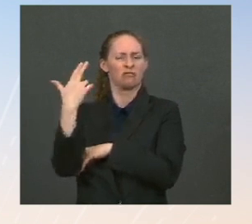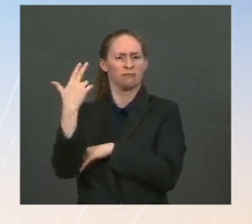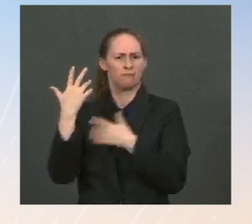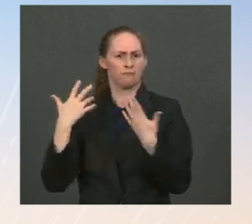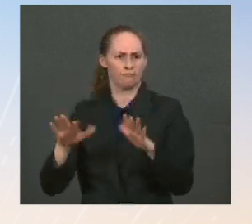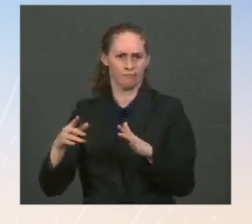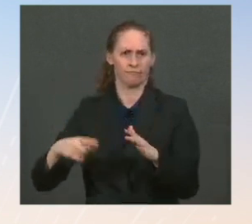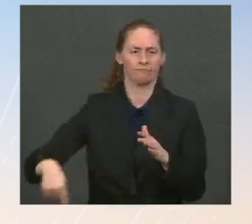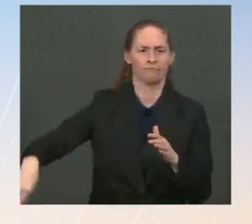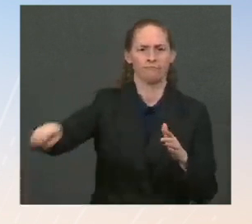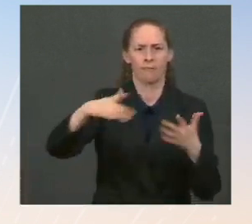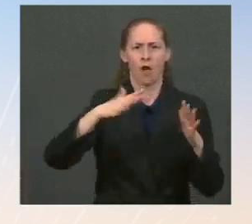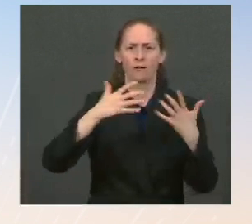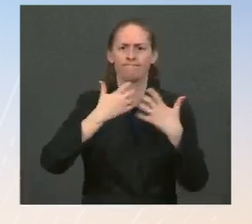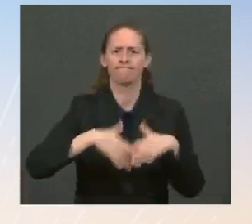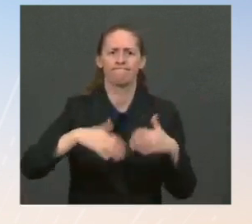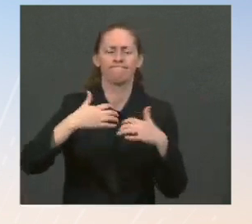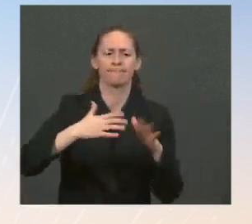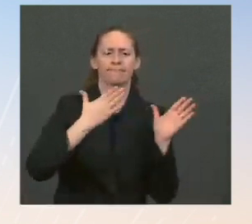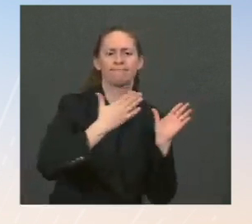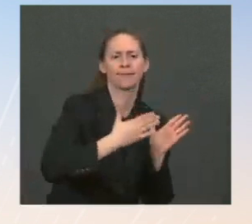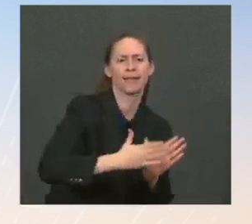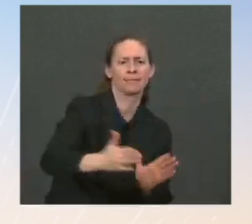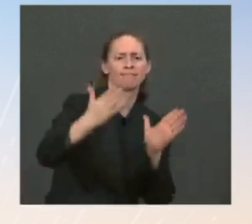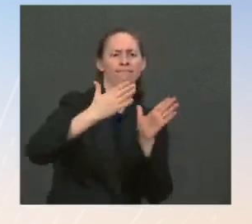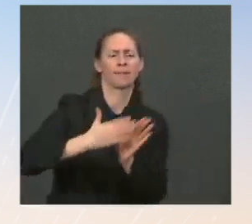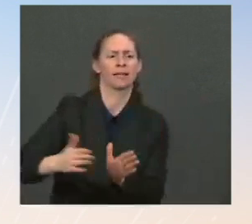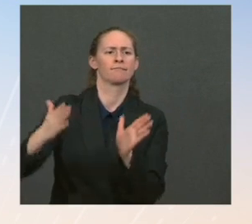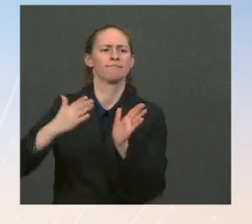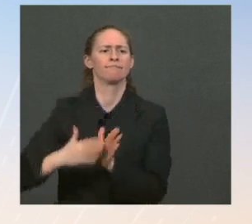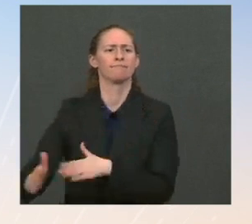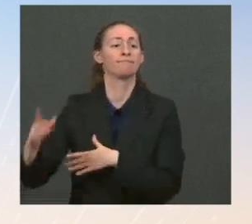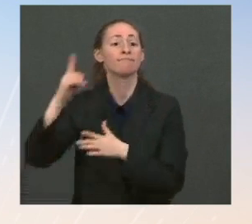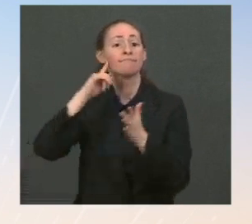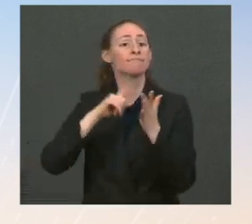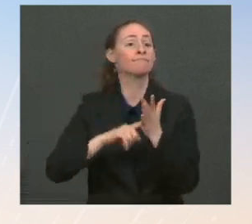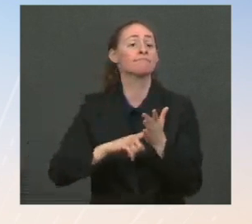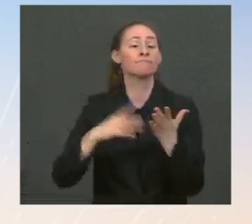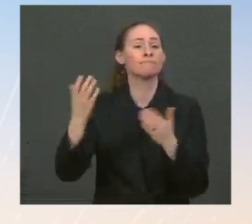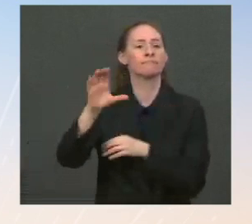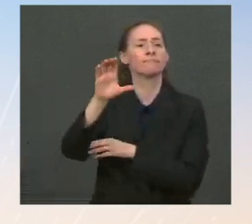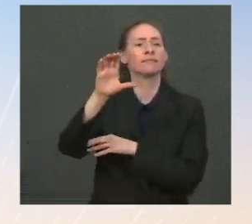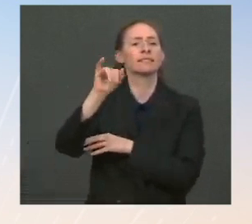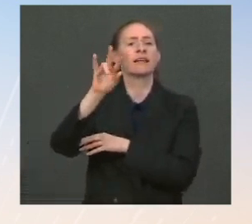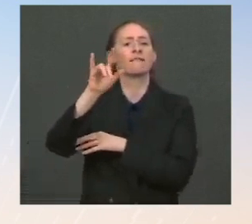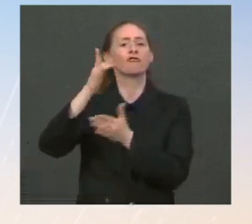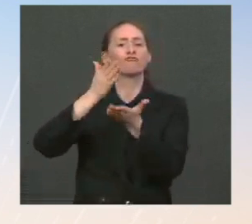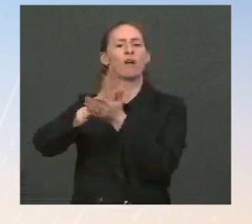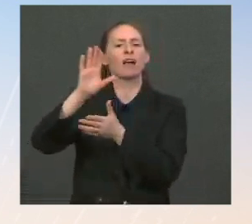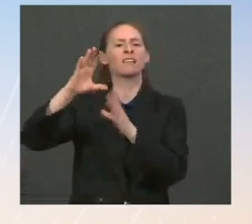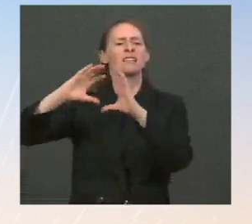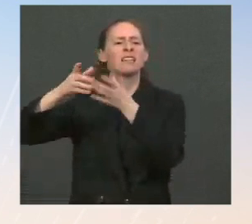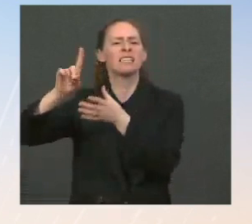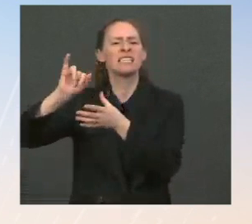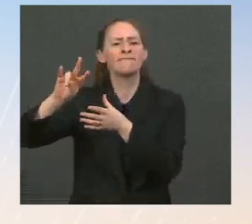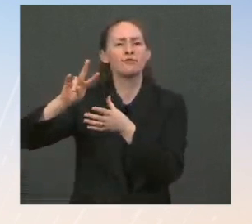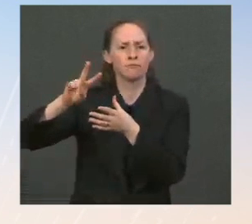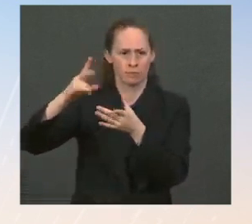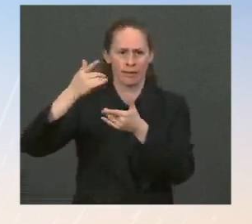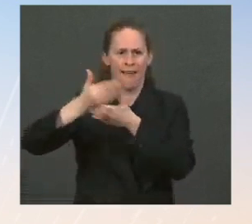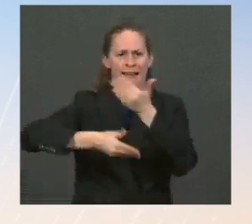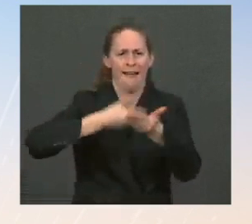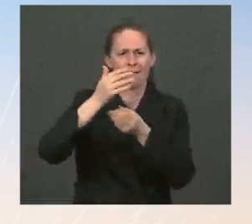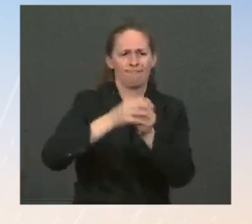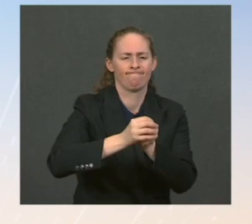working to double the voting rights staff in the Civil Rights Division at DOJ, and appointing the Vice President at her